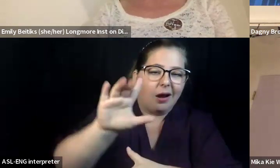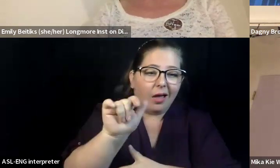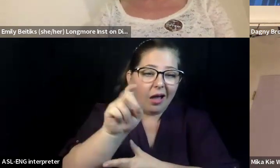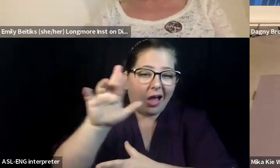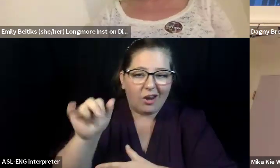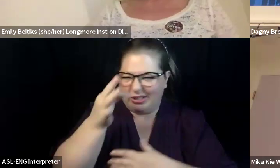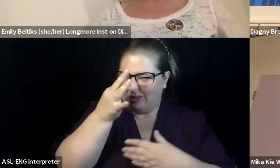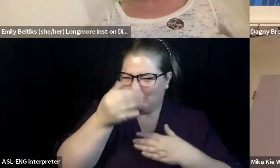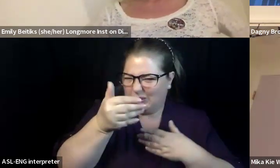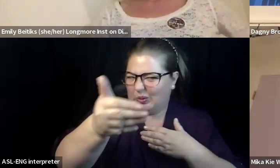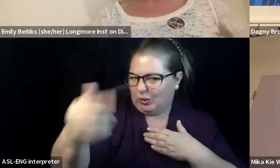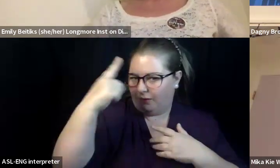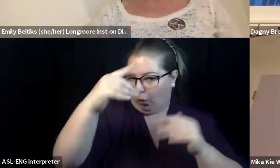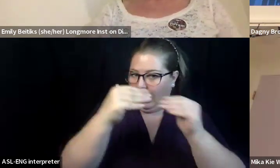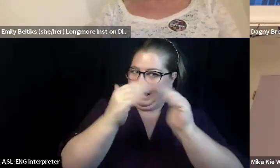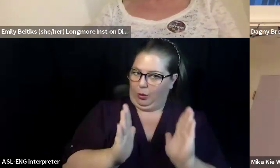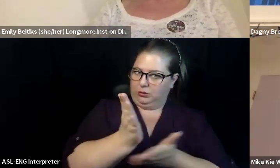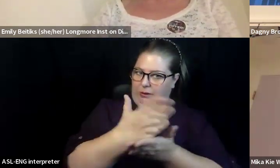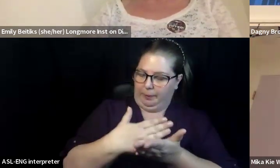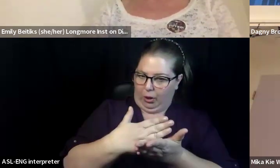to vent about ableism moments?